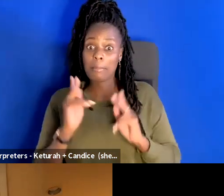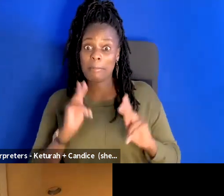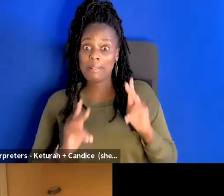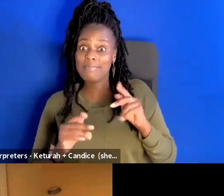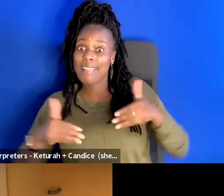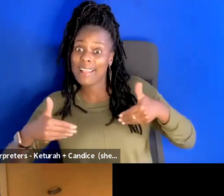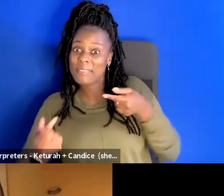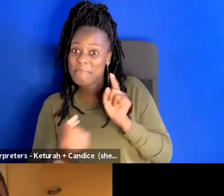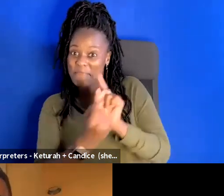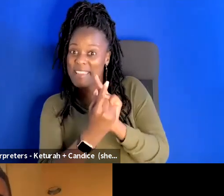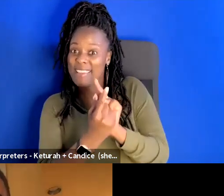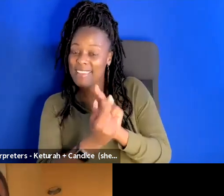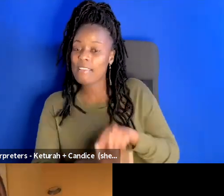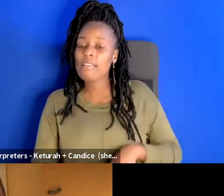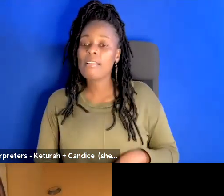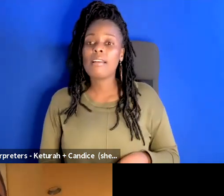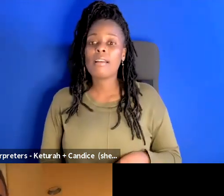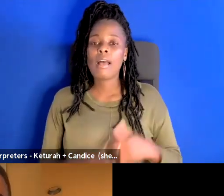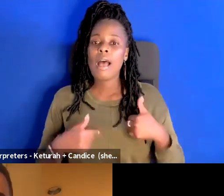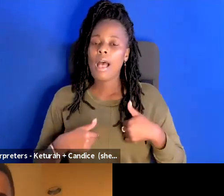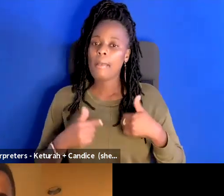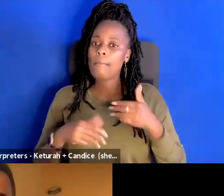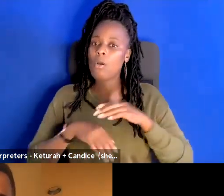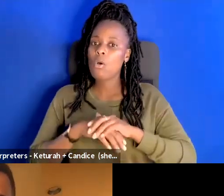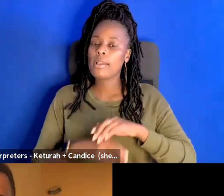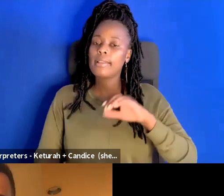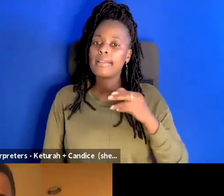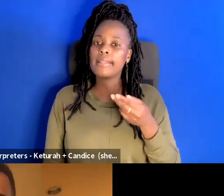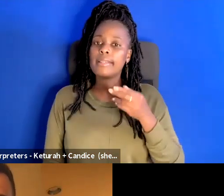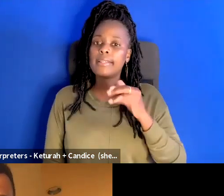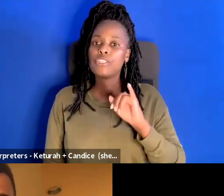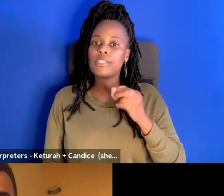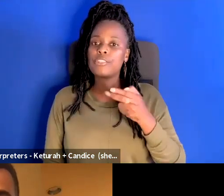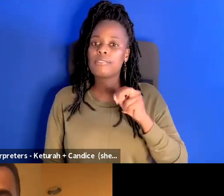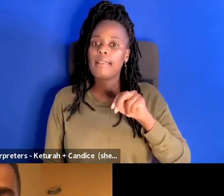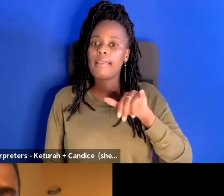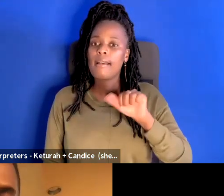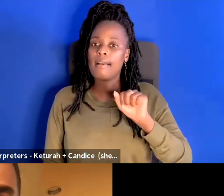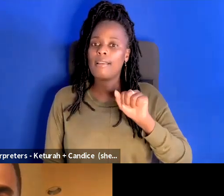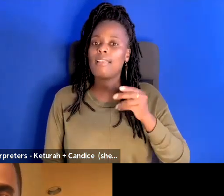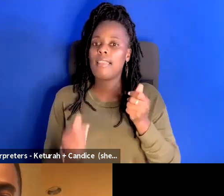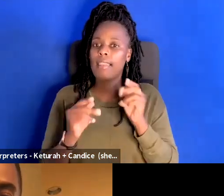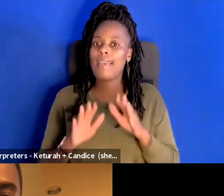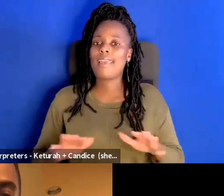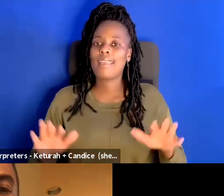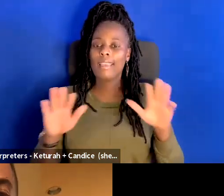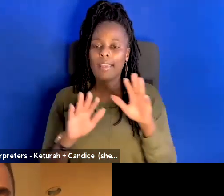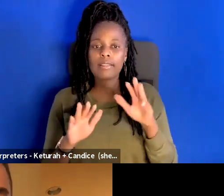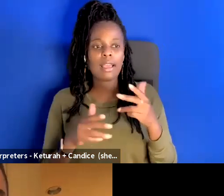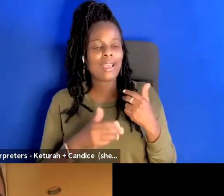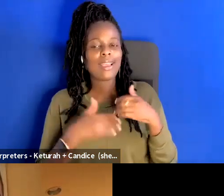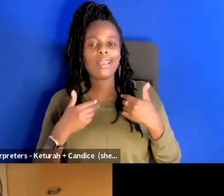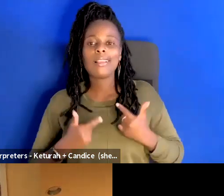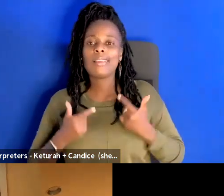I am currently on Chechenyo-speaking Ohlone land after spending three years in Southern Oregon. I am so